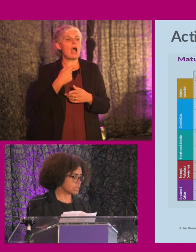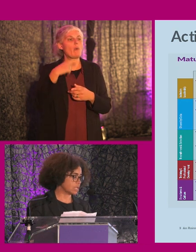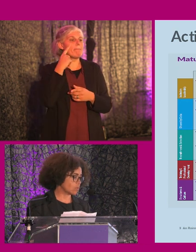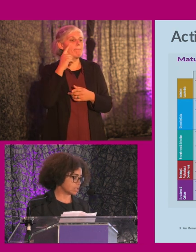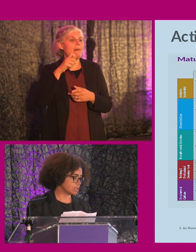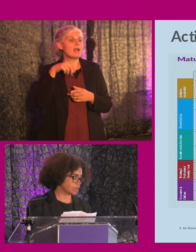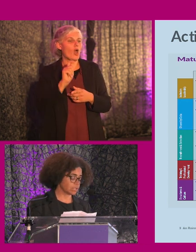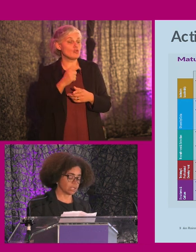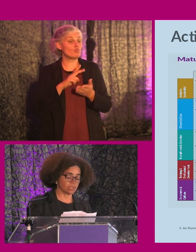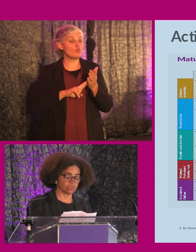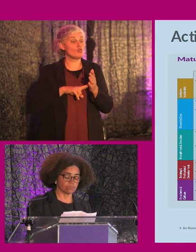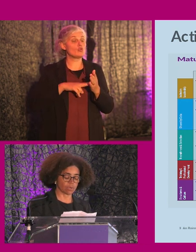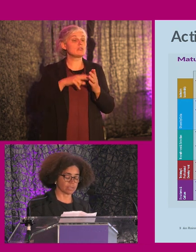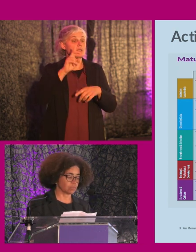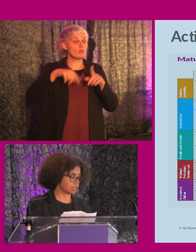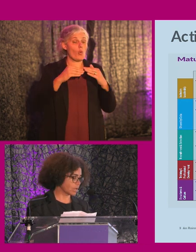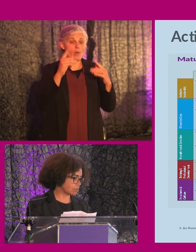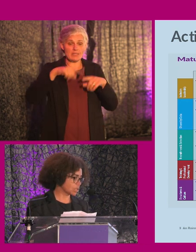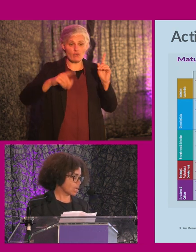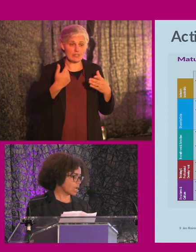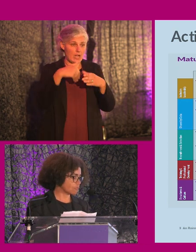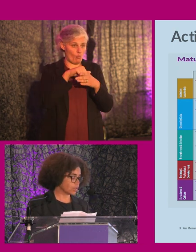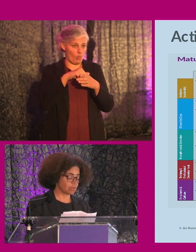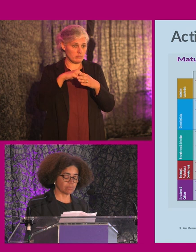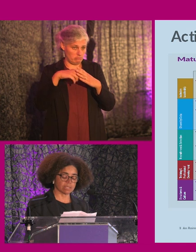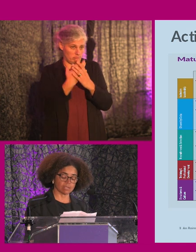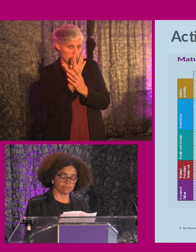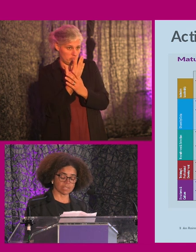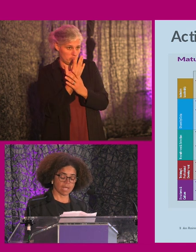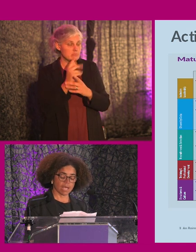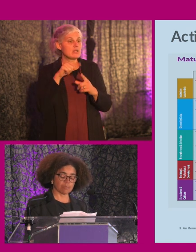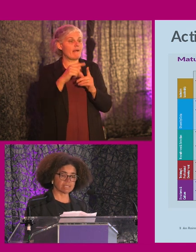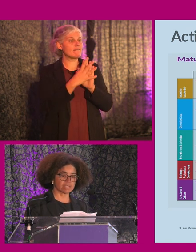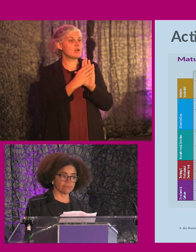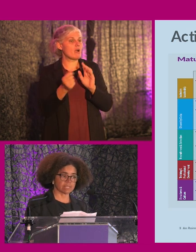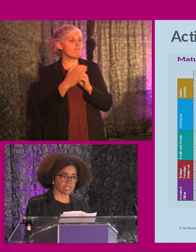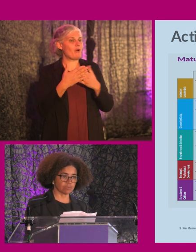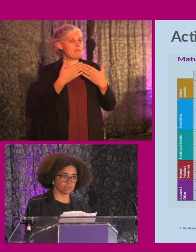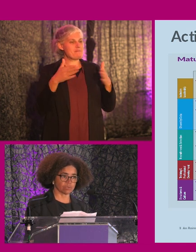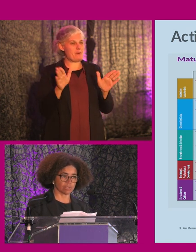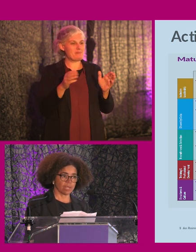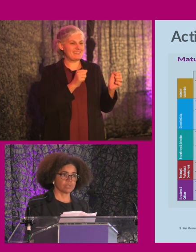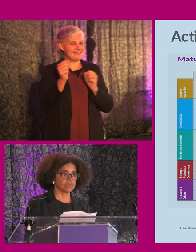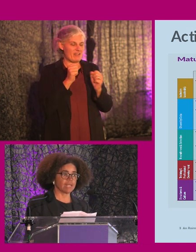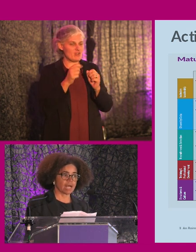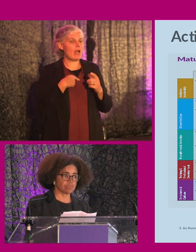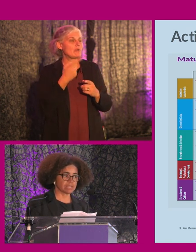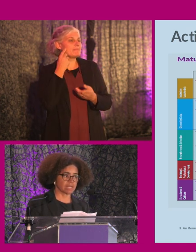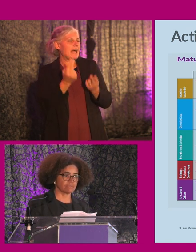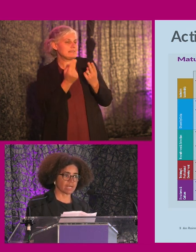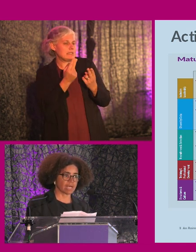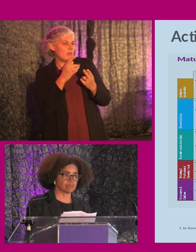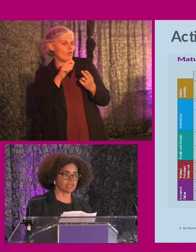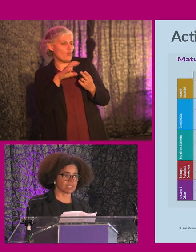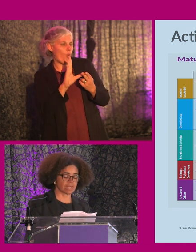to use the equality, diversity and inclusion model that was developed for the public service as a self-assessment tool to really help us